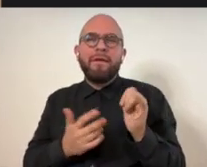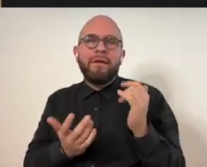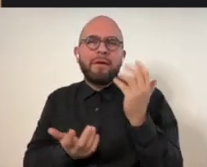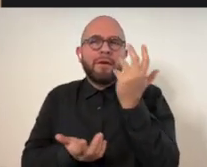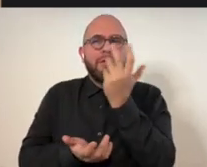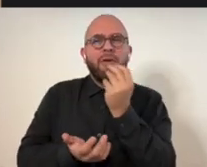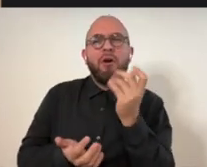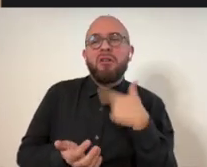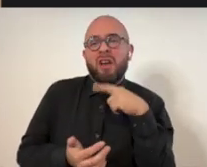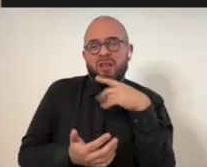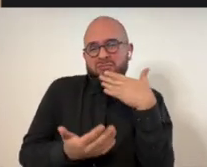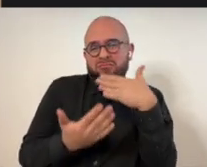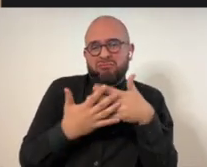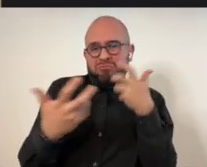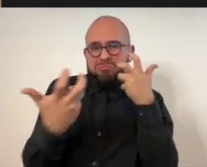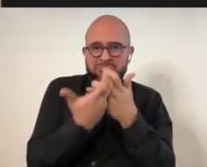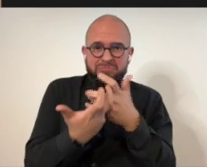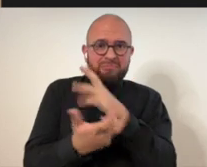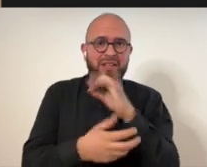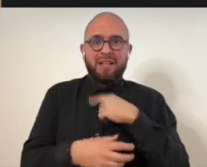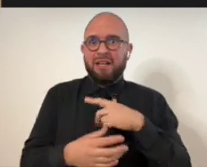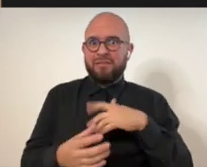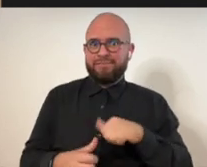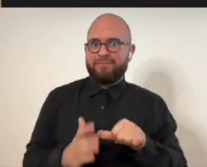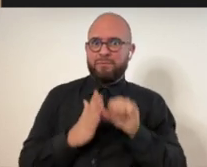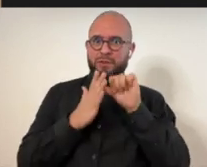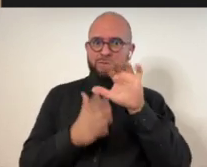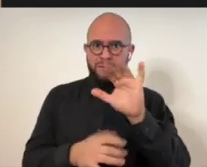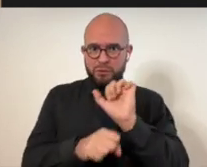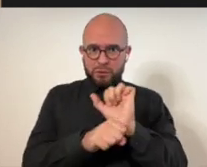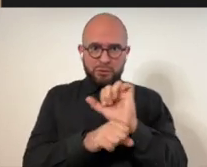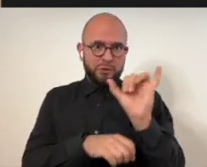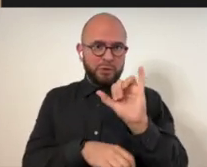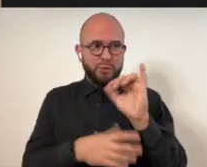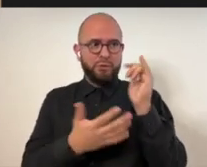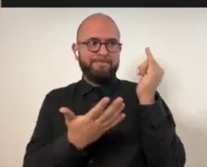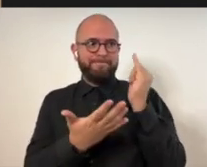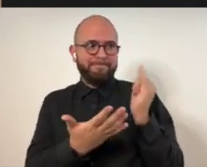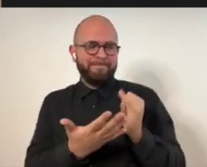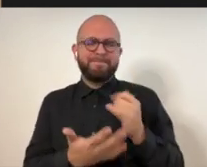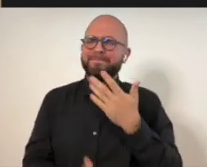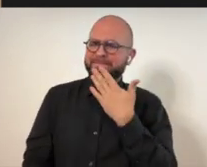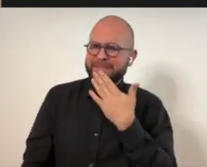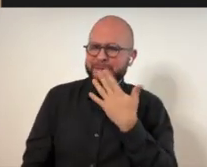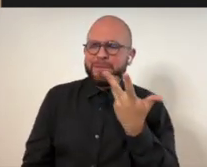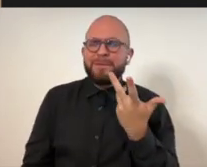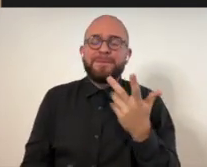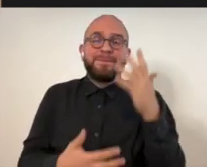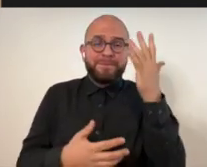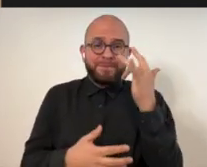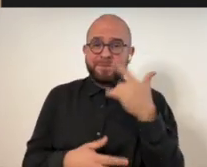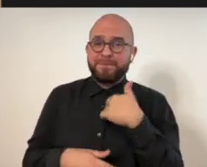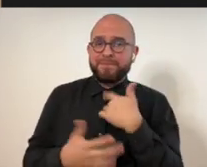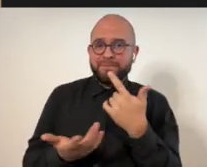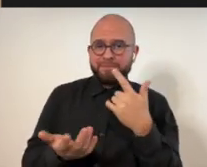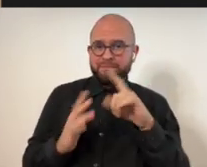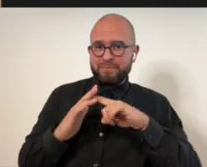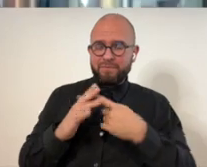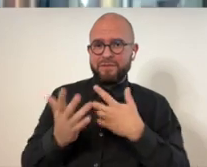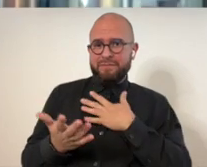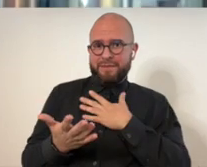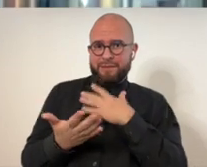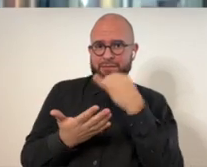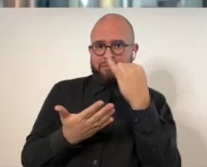sensuality and beauty. And, um, I figured it would fit, be a well fit. And I also was so impressed with your work.